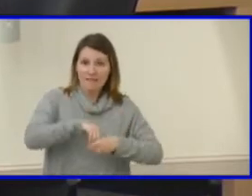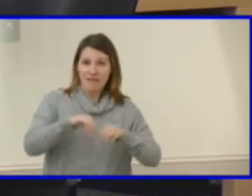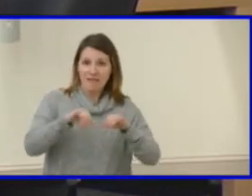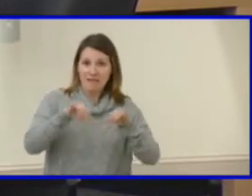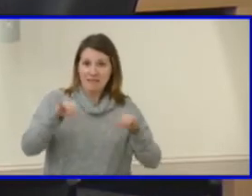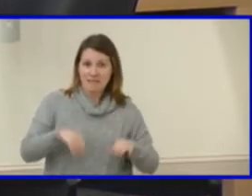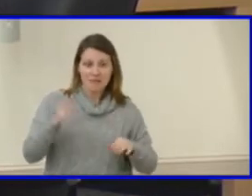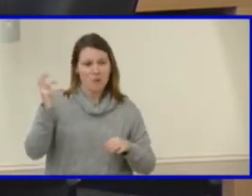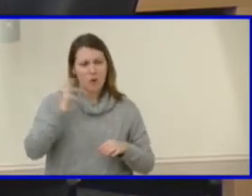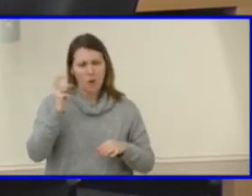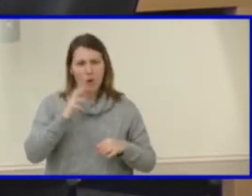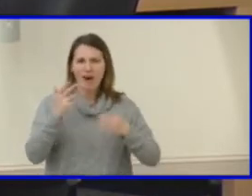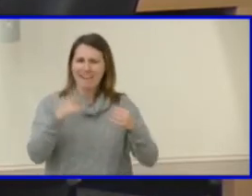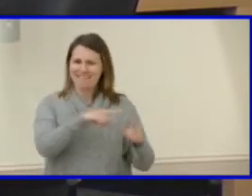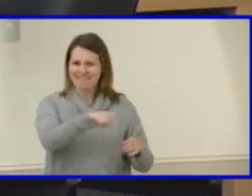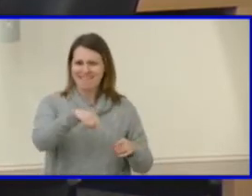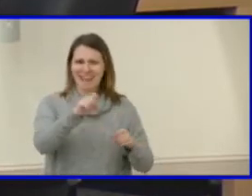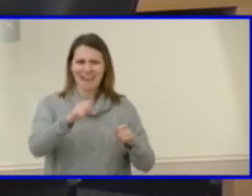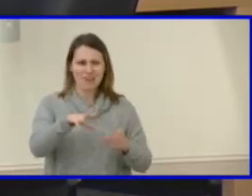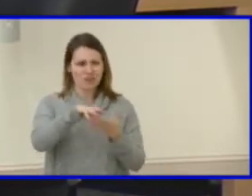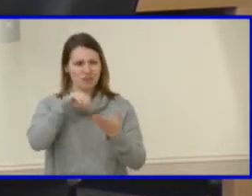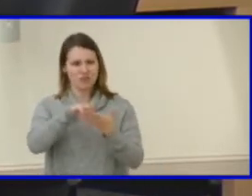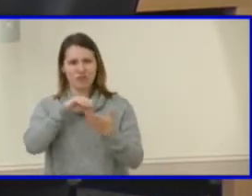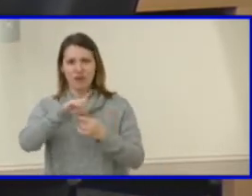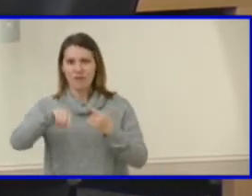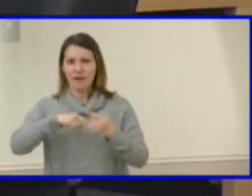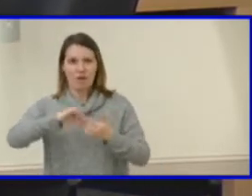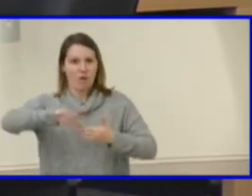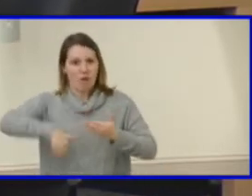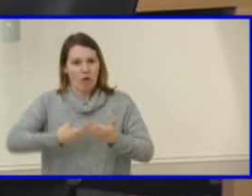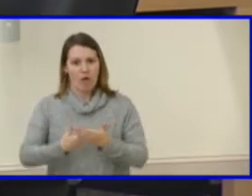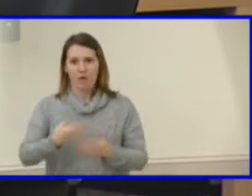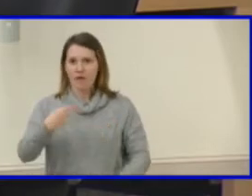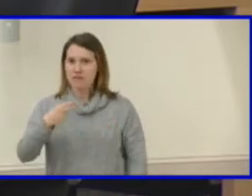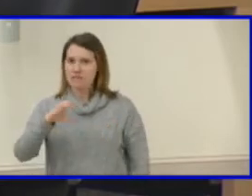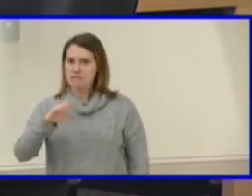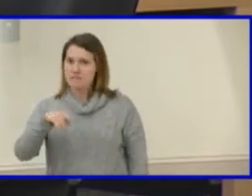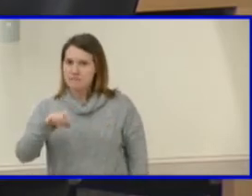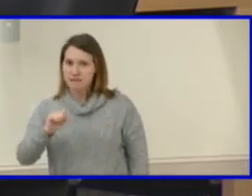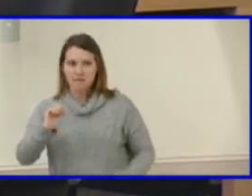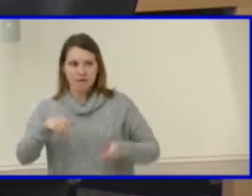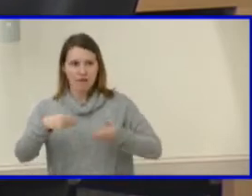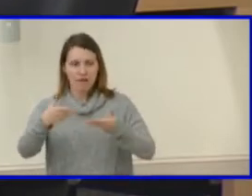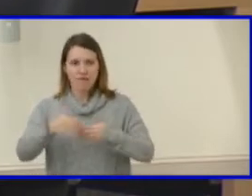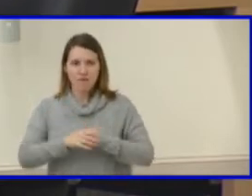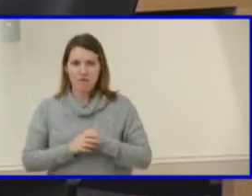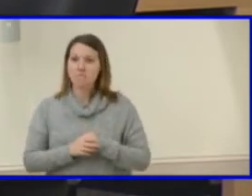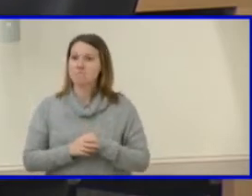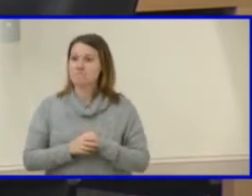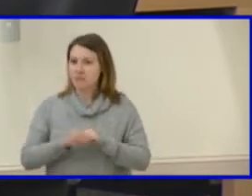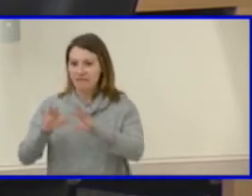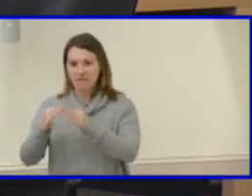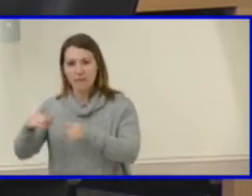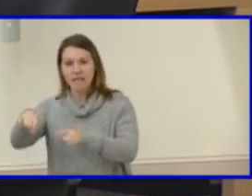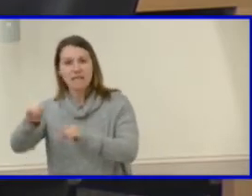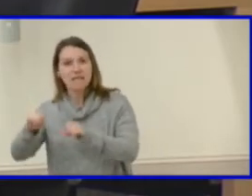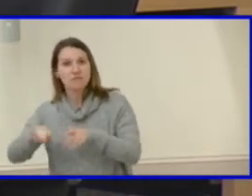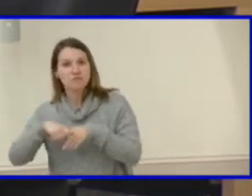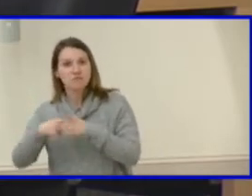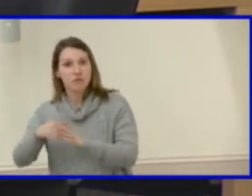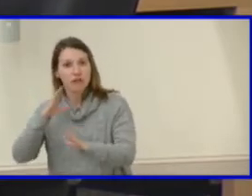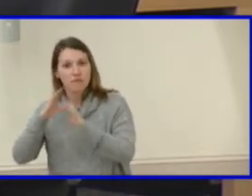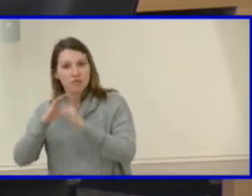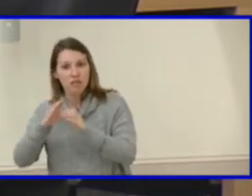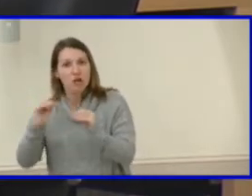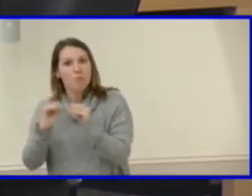all that Henrico County has to offer. And we can start conversations, families can start conversations much, much sooner